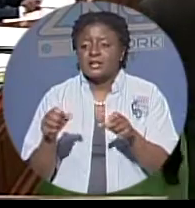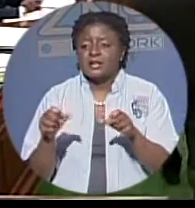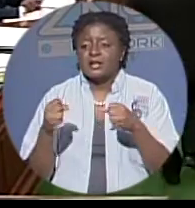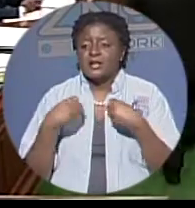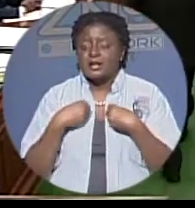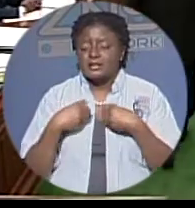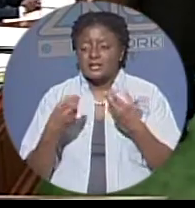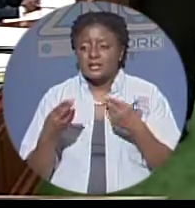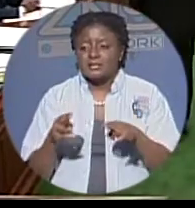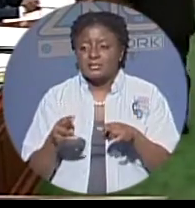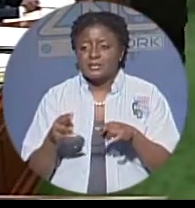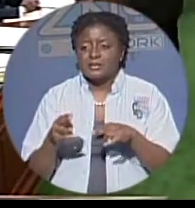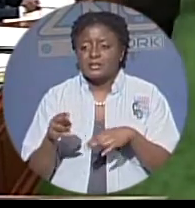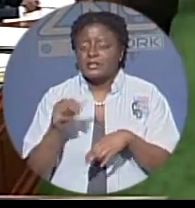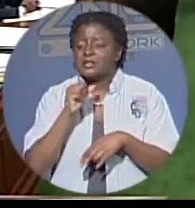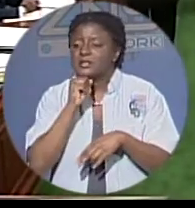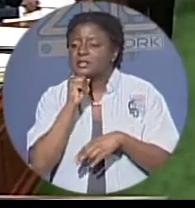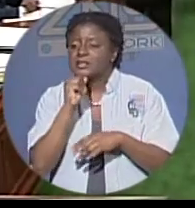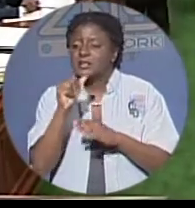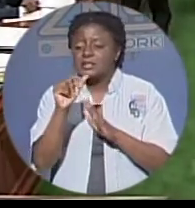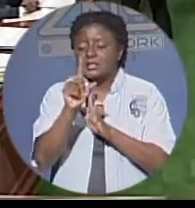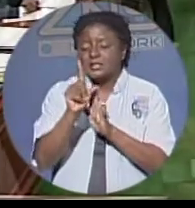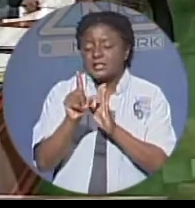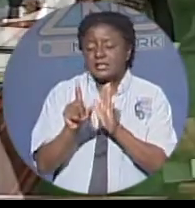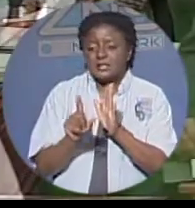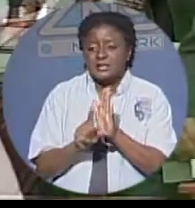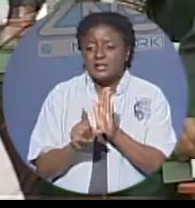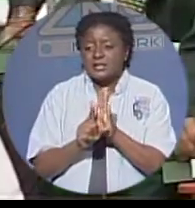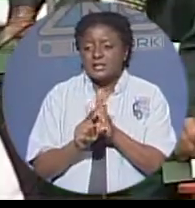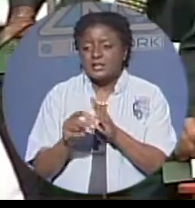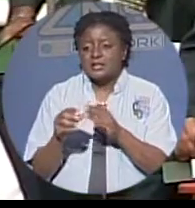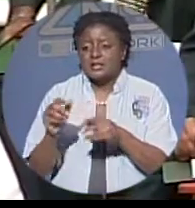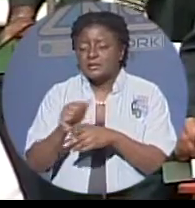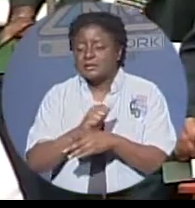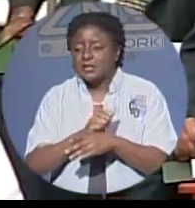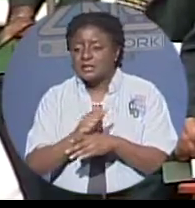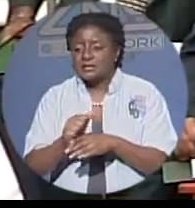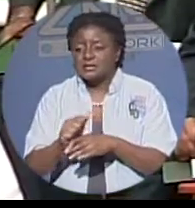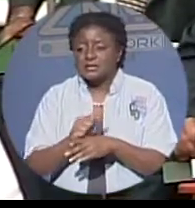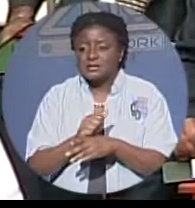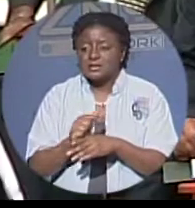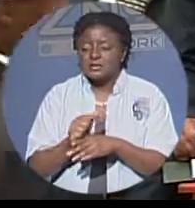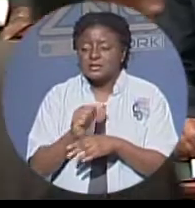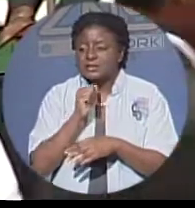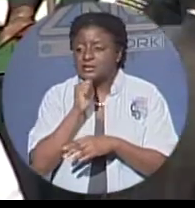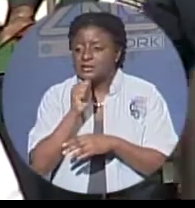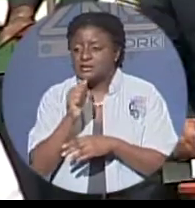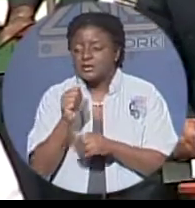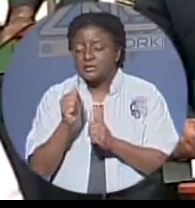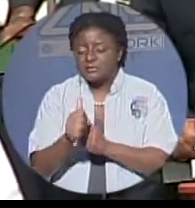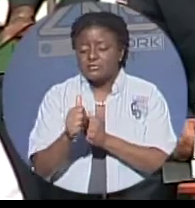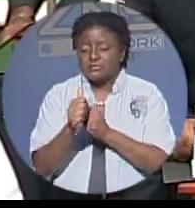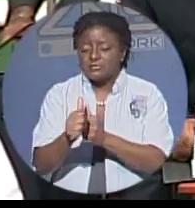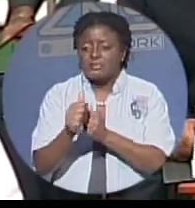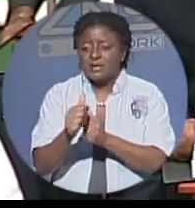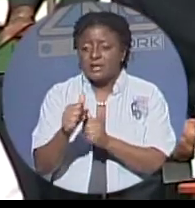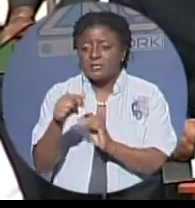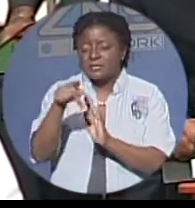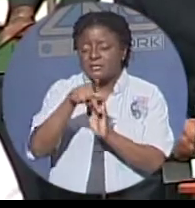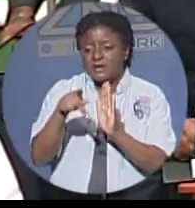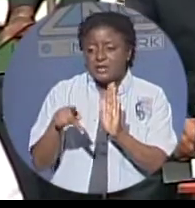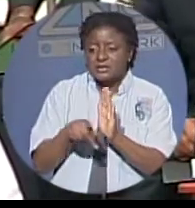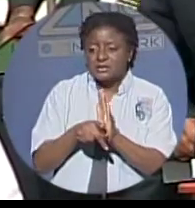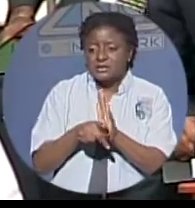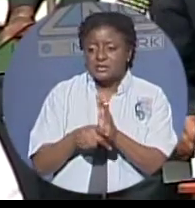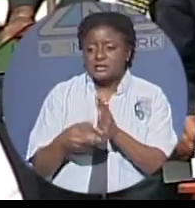illegal practices and blatant disregard for prevailing policies are commonplace harassment of tourists